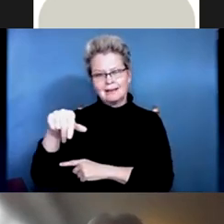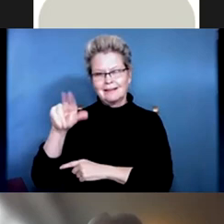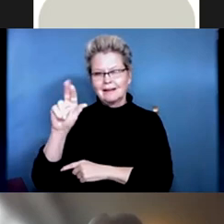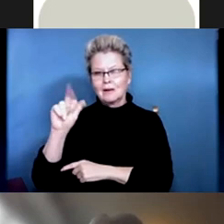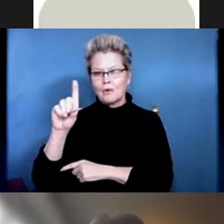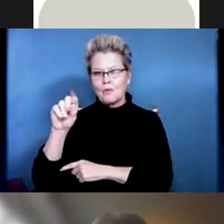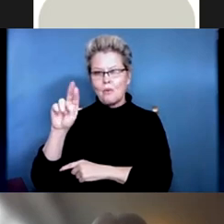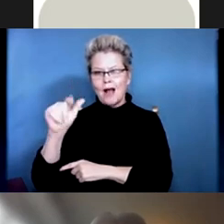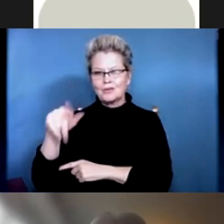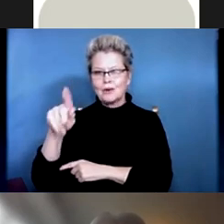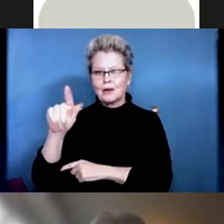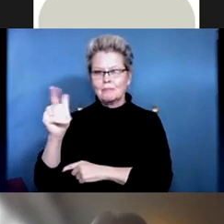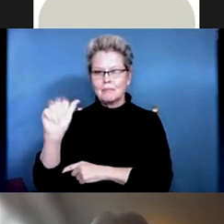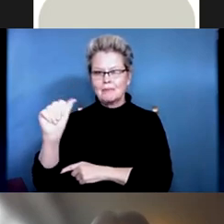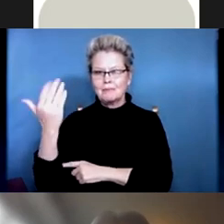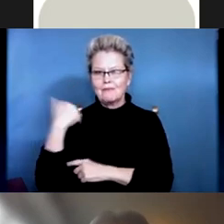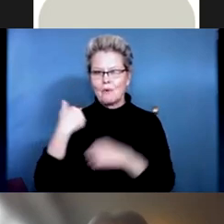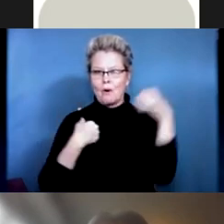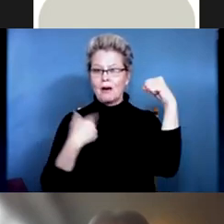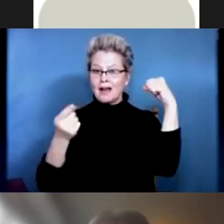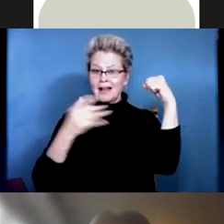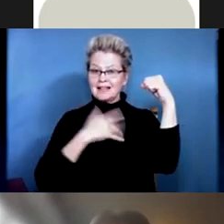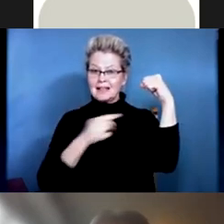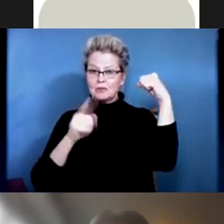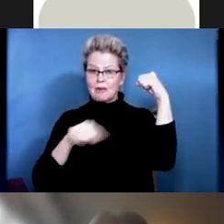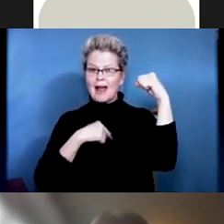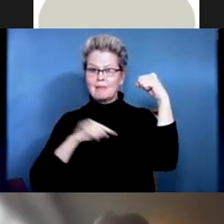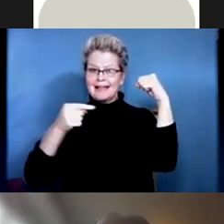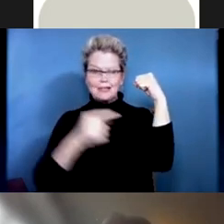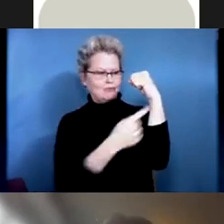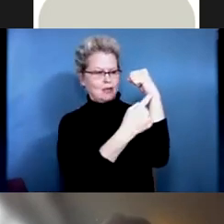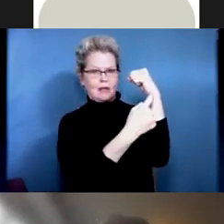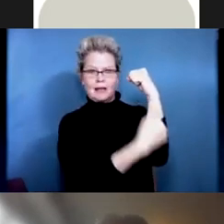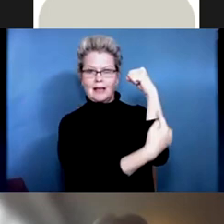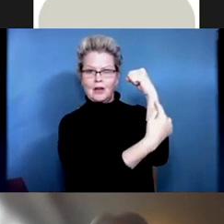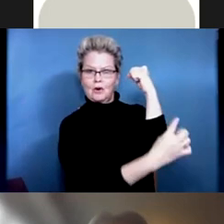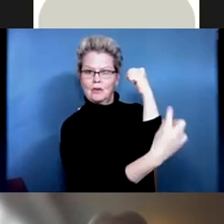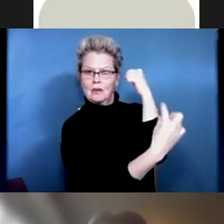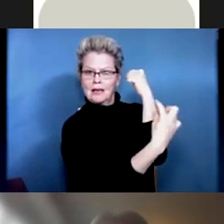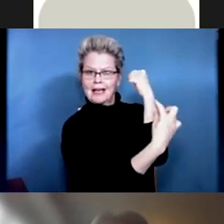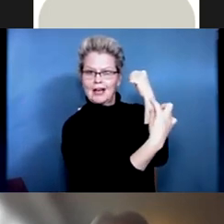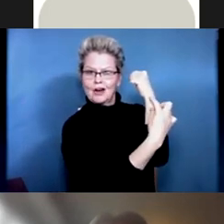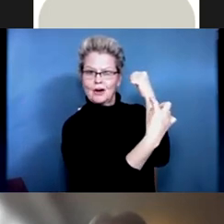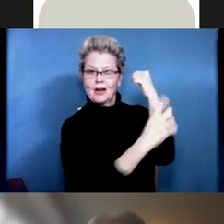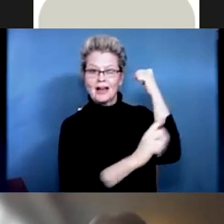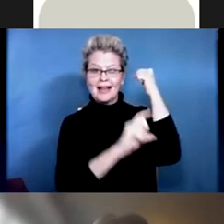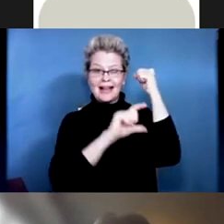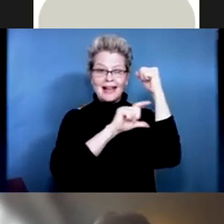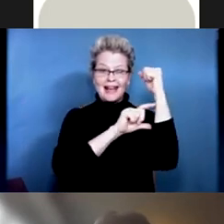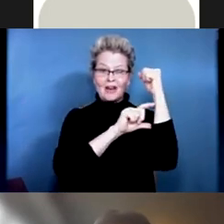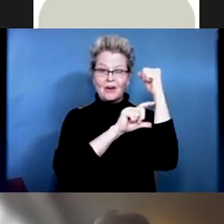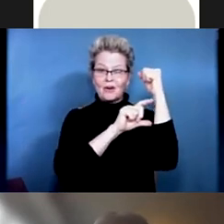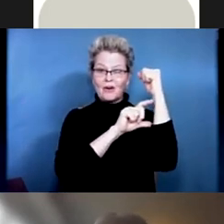either happened higher up on the neck and which we call that high tetraplegia. If it happens a little lower, it's low